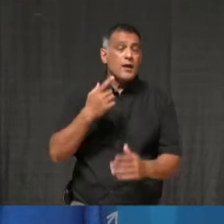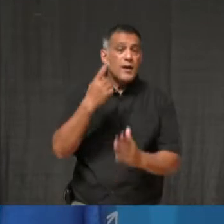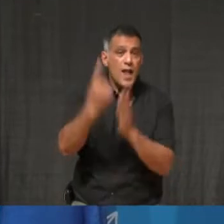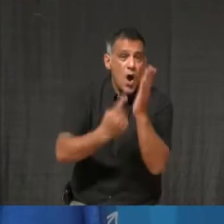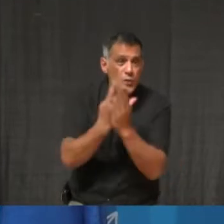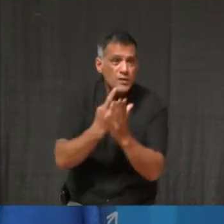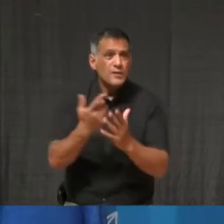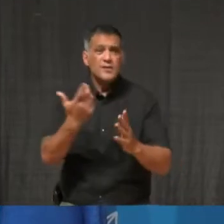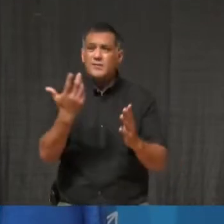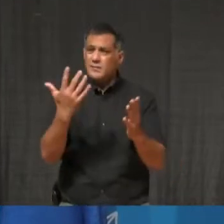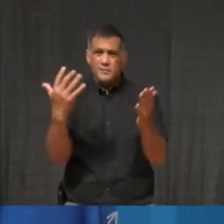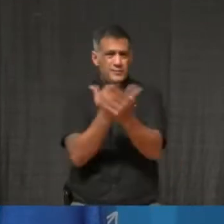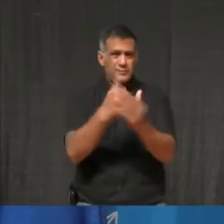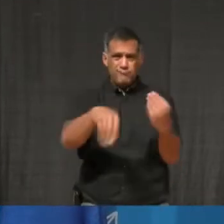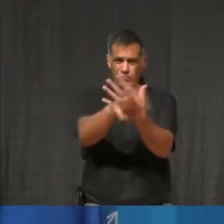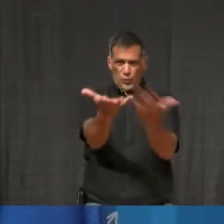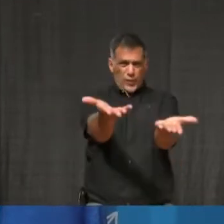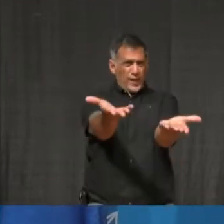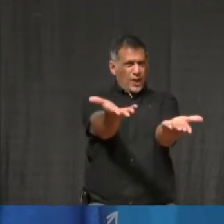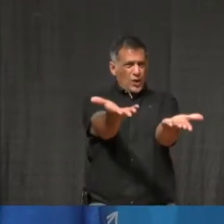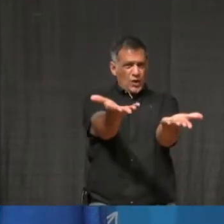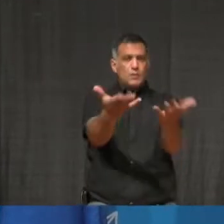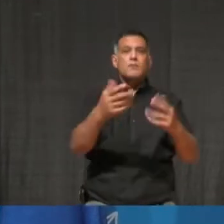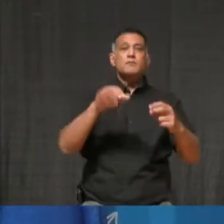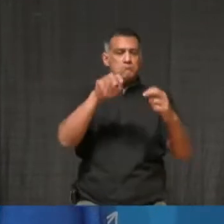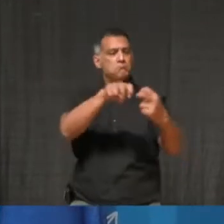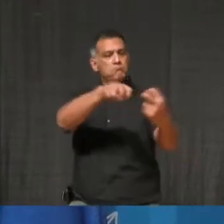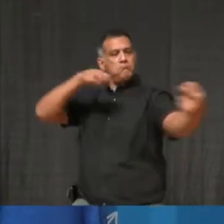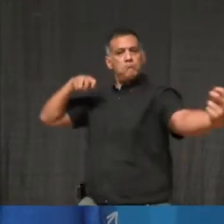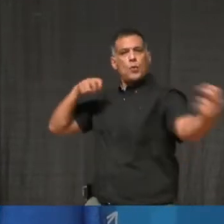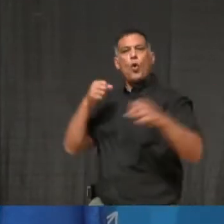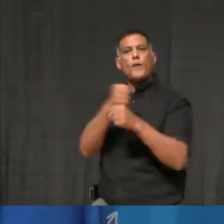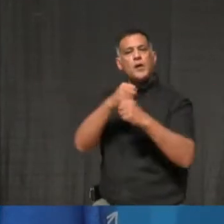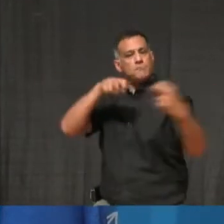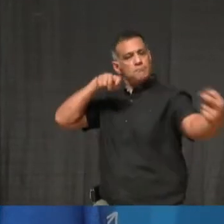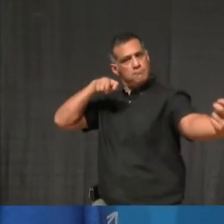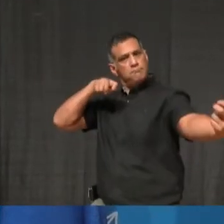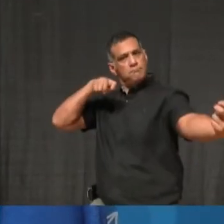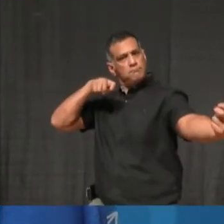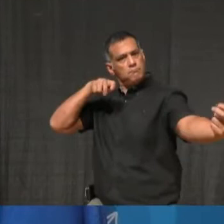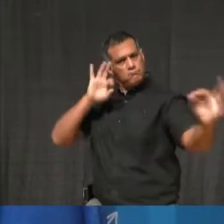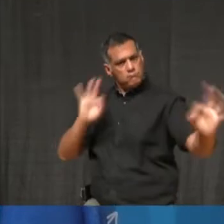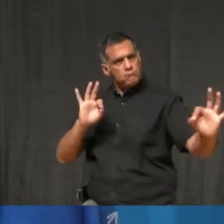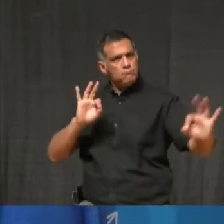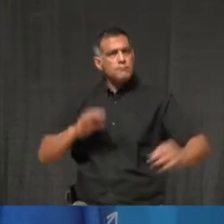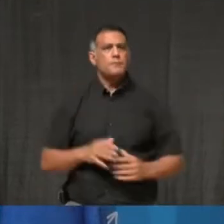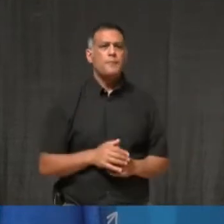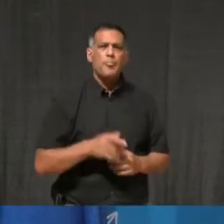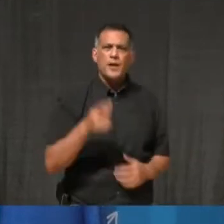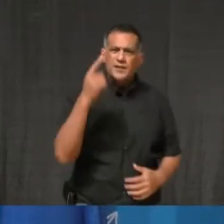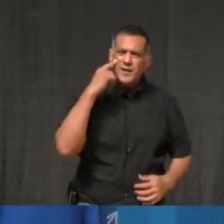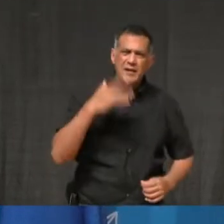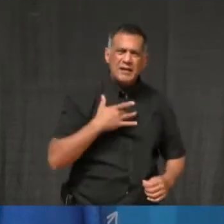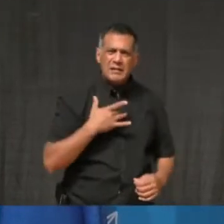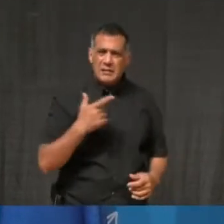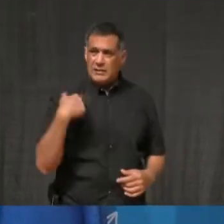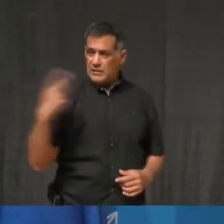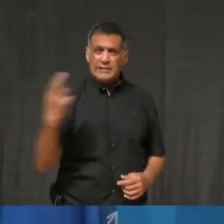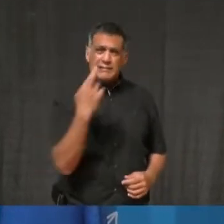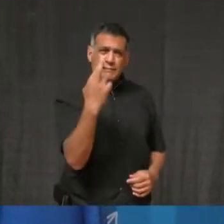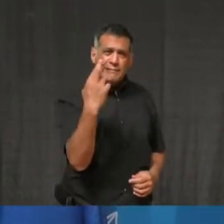and lead you to draw closer. You'd never think you could get COVID-19 from your best friend or your family. But the truth is,